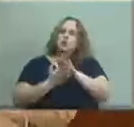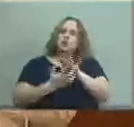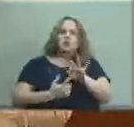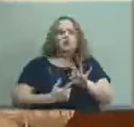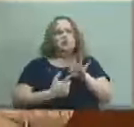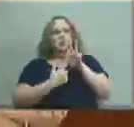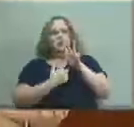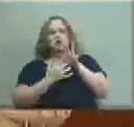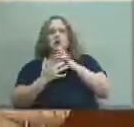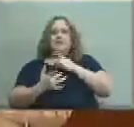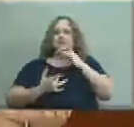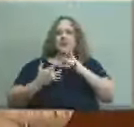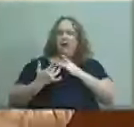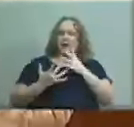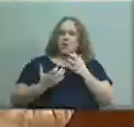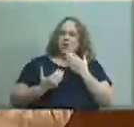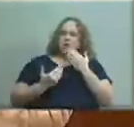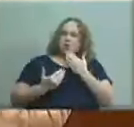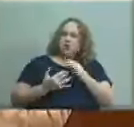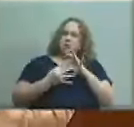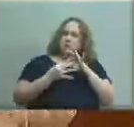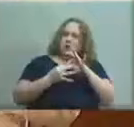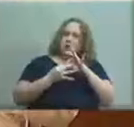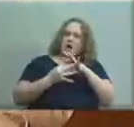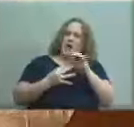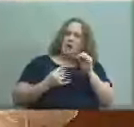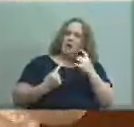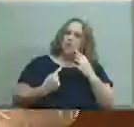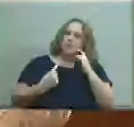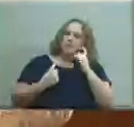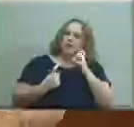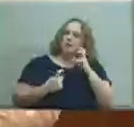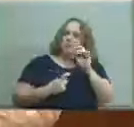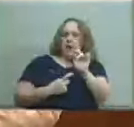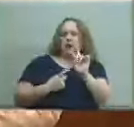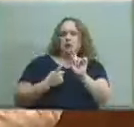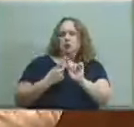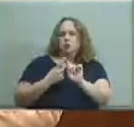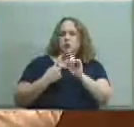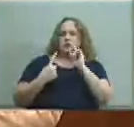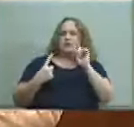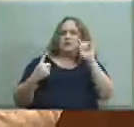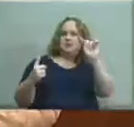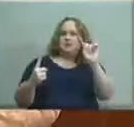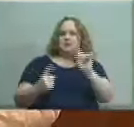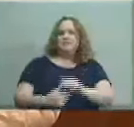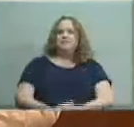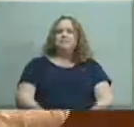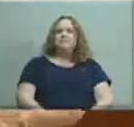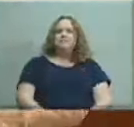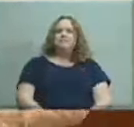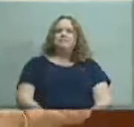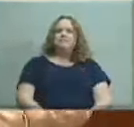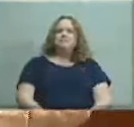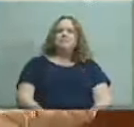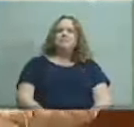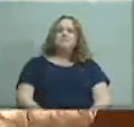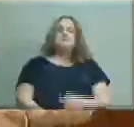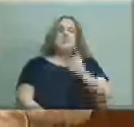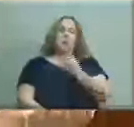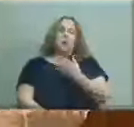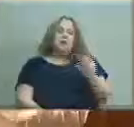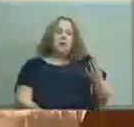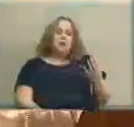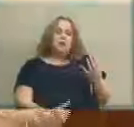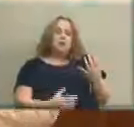partners and we want to contribute to the success of the school and this is a really great way to do that moving forward one thing in